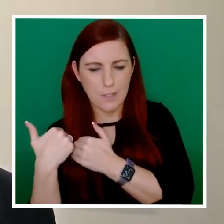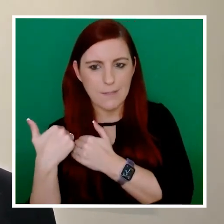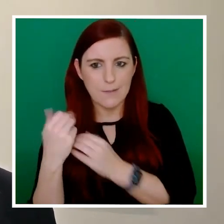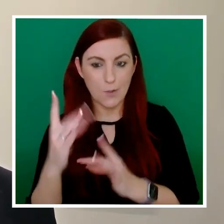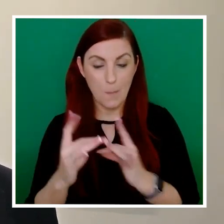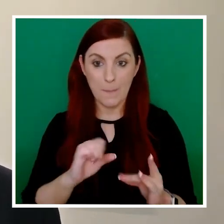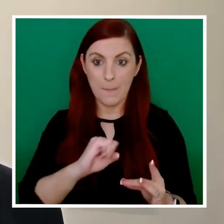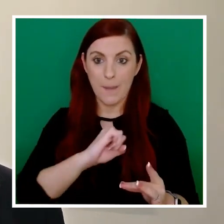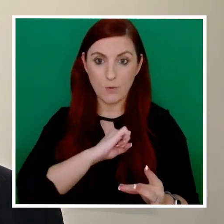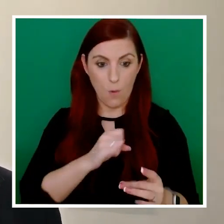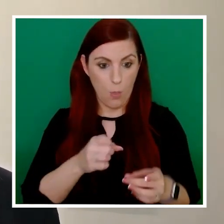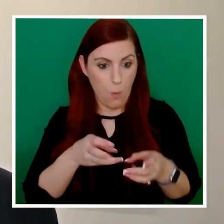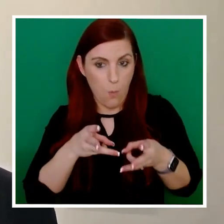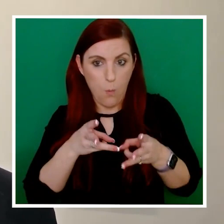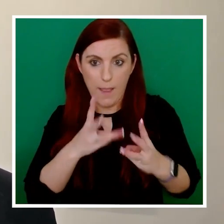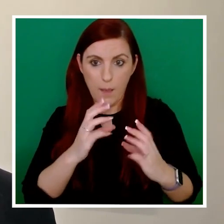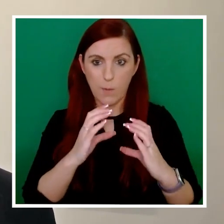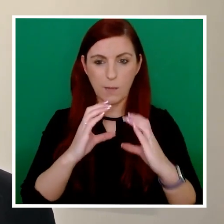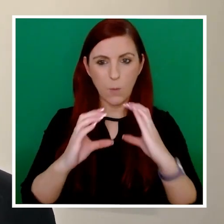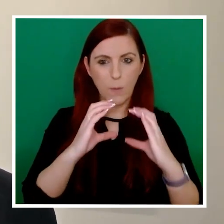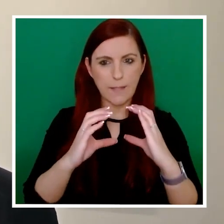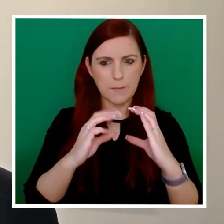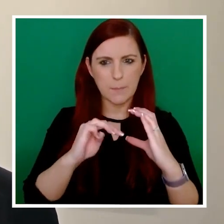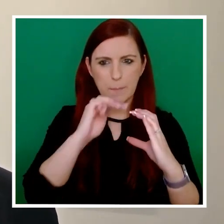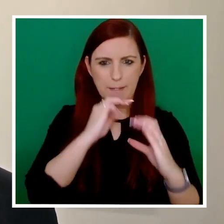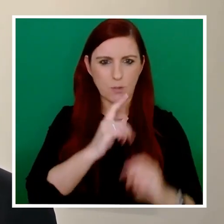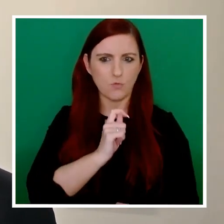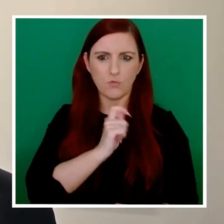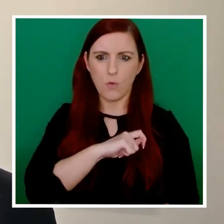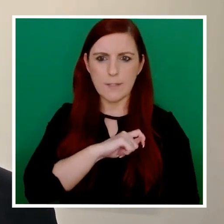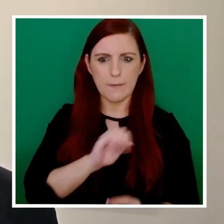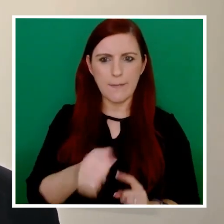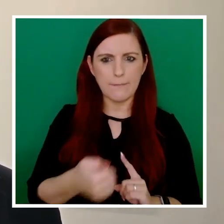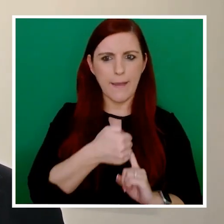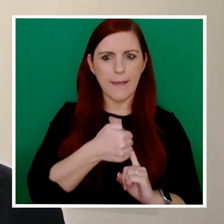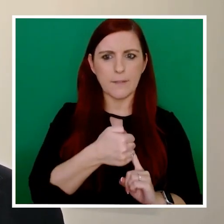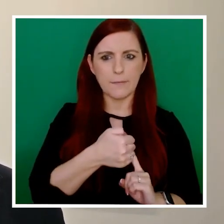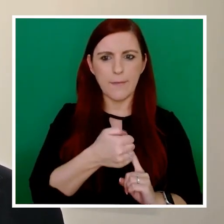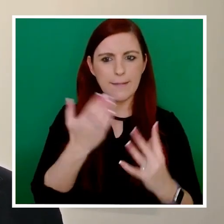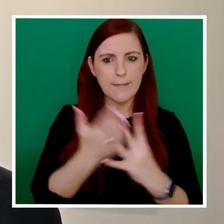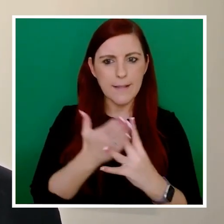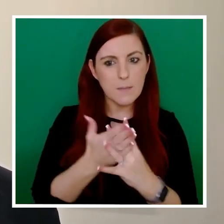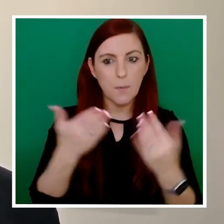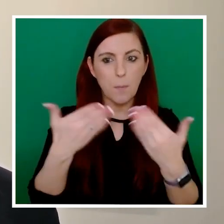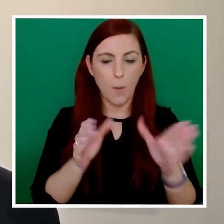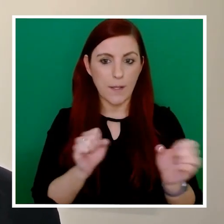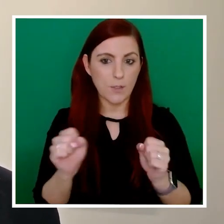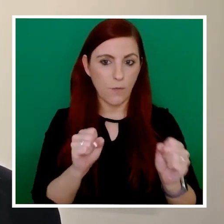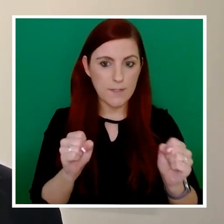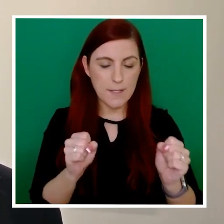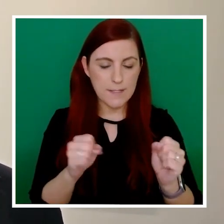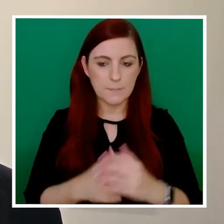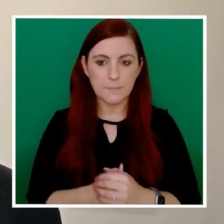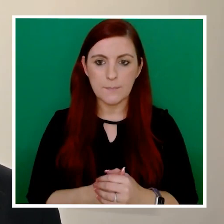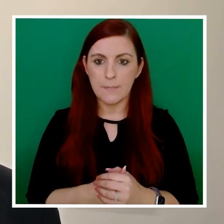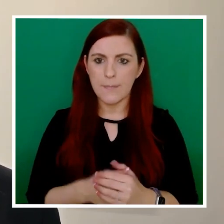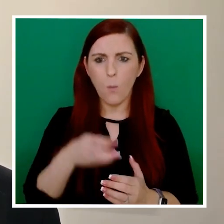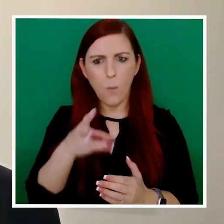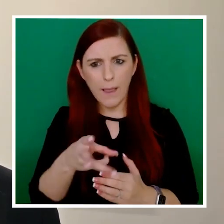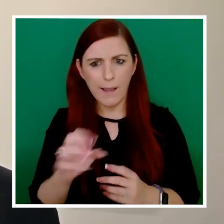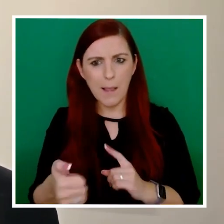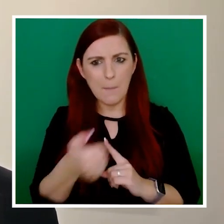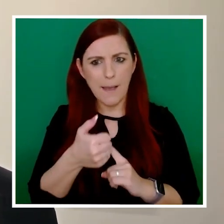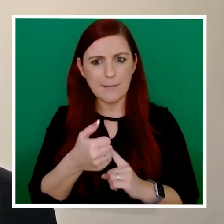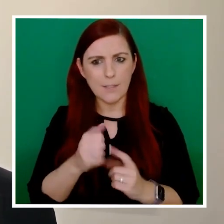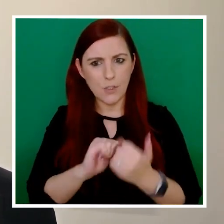ensure that the way that we communicate results in trusted, effective and accessible public services. That will make a real difference to